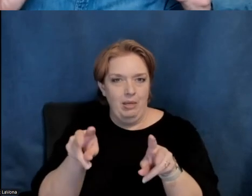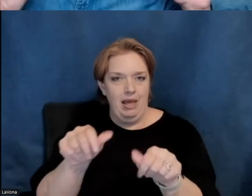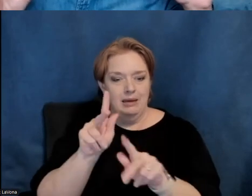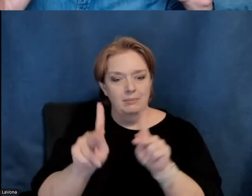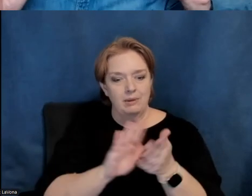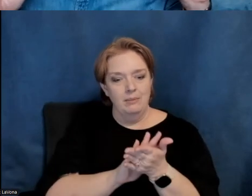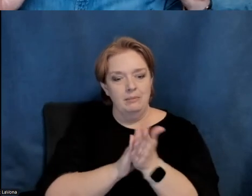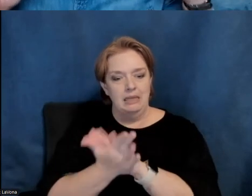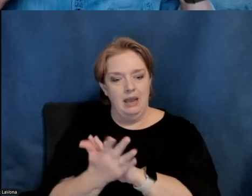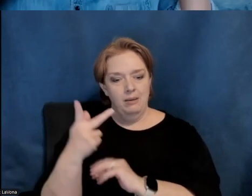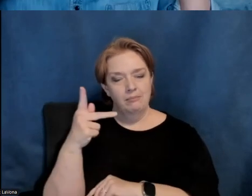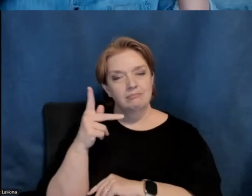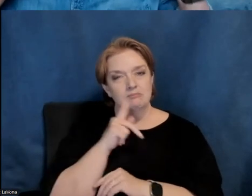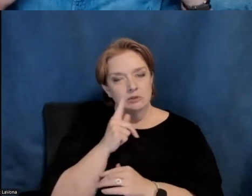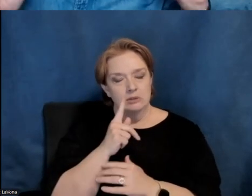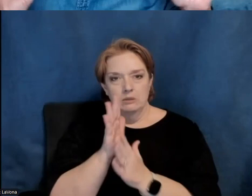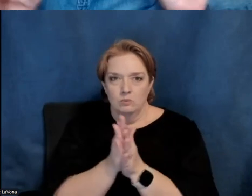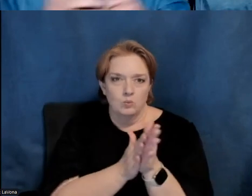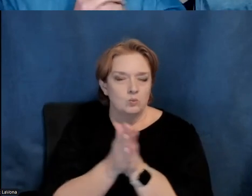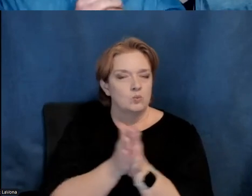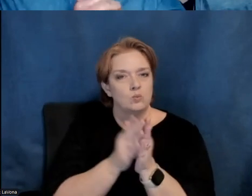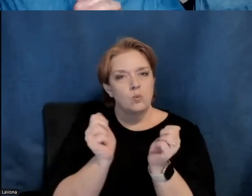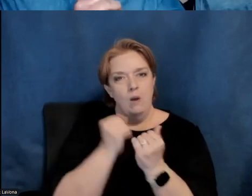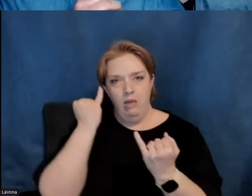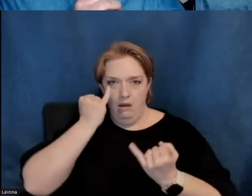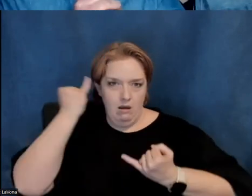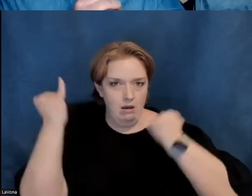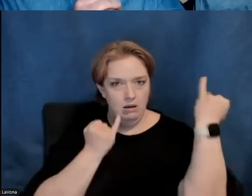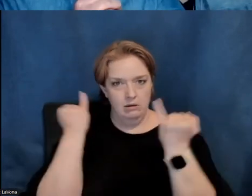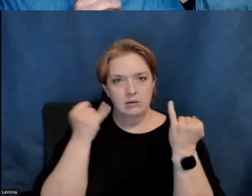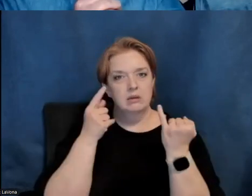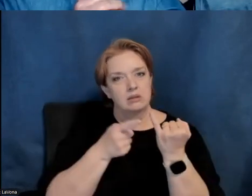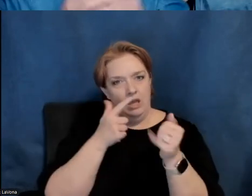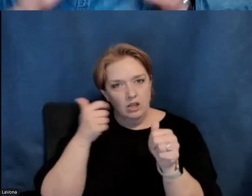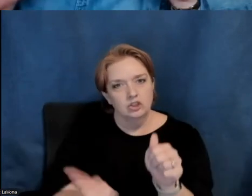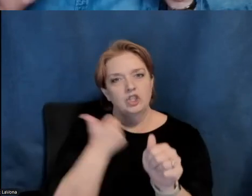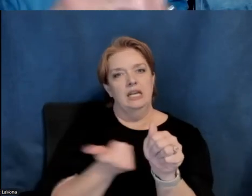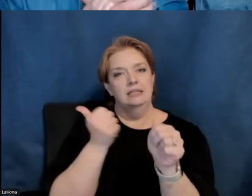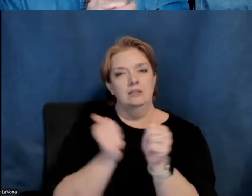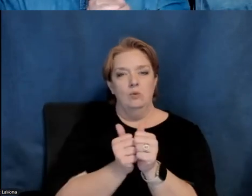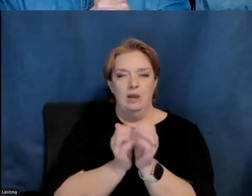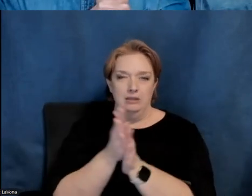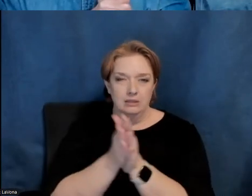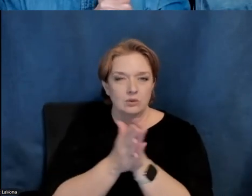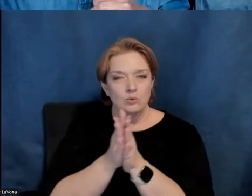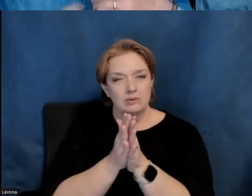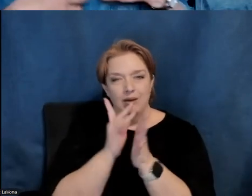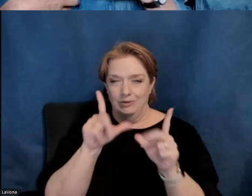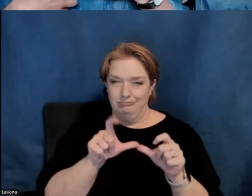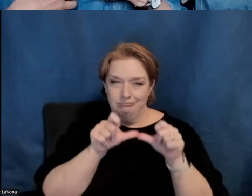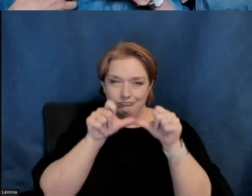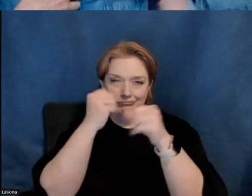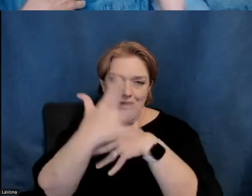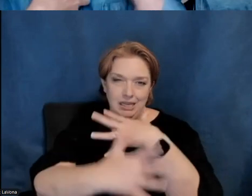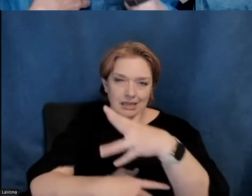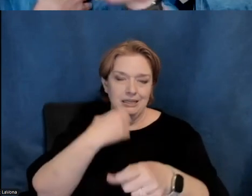passionate about, uh, notions that they pursue with, uh, with energy and enthusiasm over a long period of time. And, and,